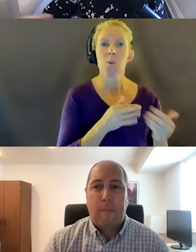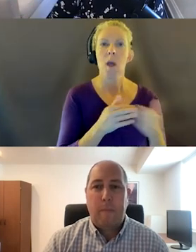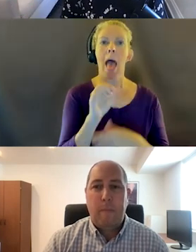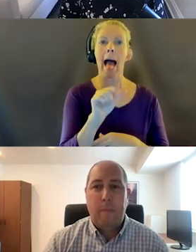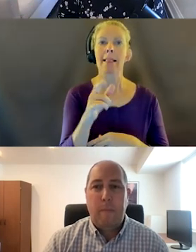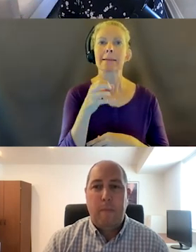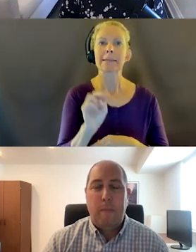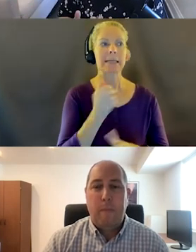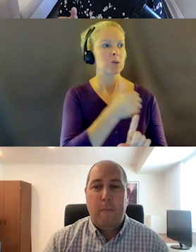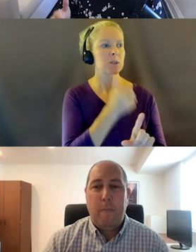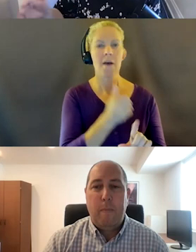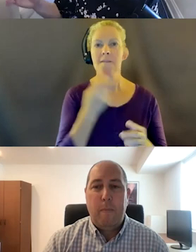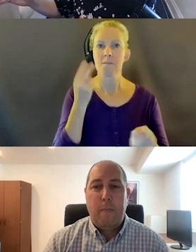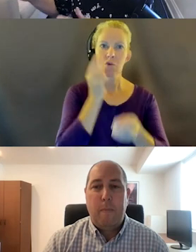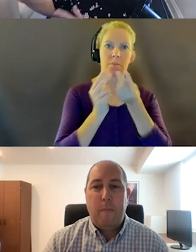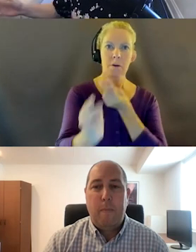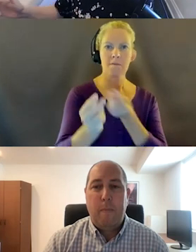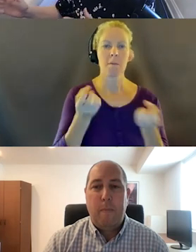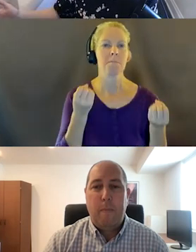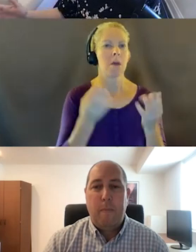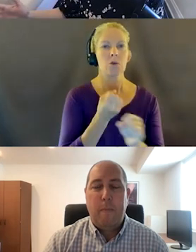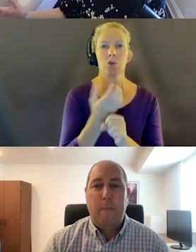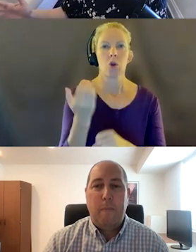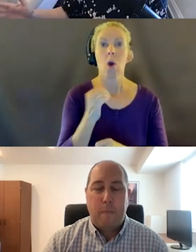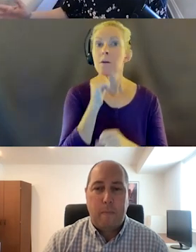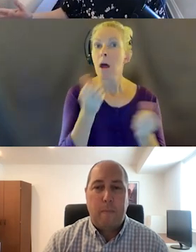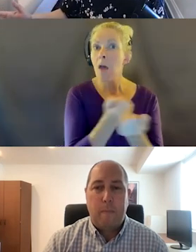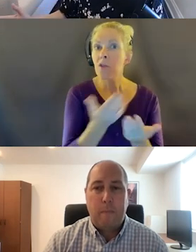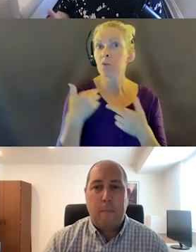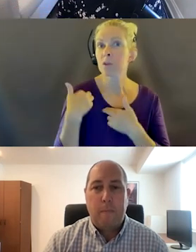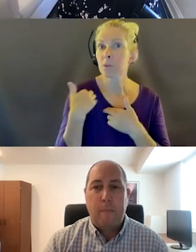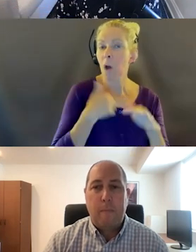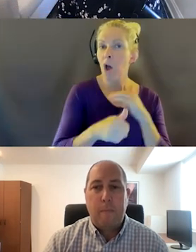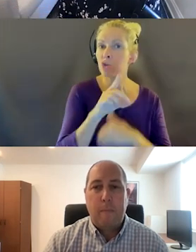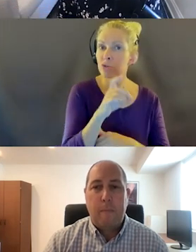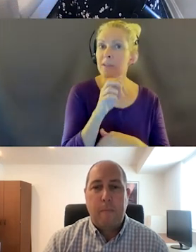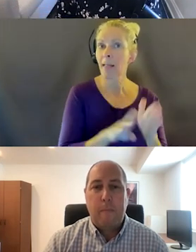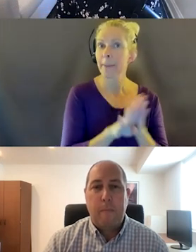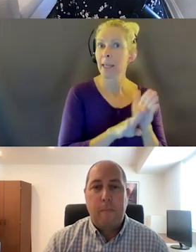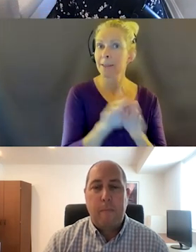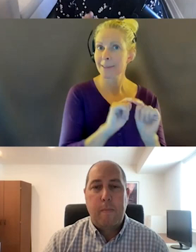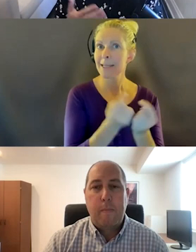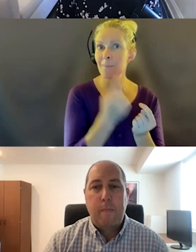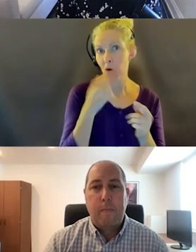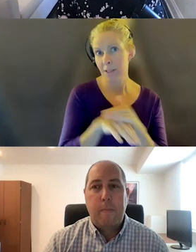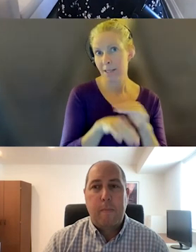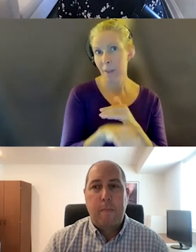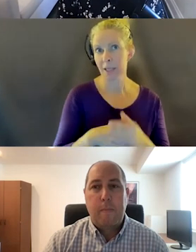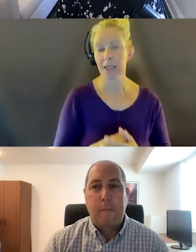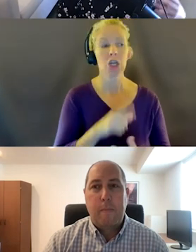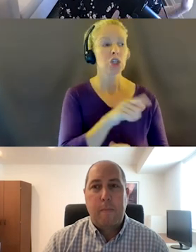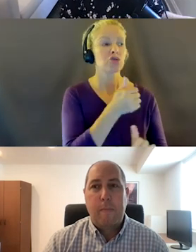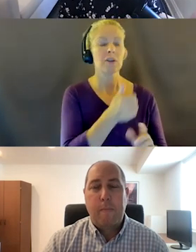long time ago that is, to recognize that not everything is a dev responsibility when it comes to accessibility. And she was seeking like an accessibility